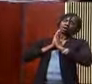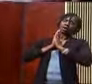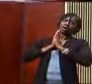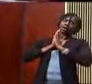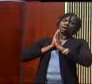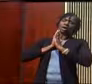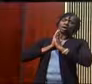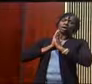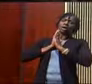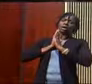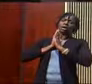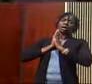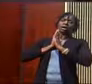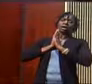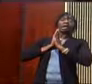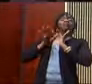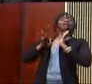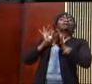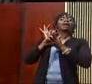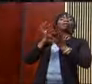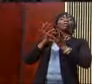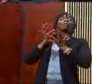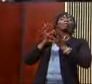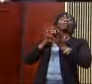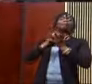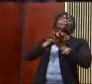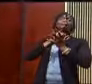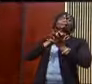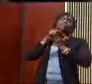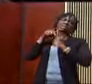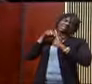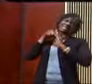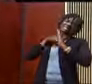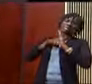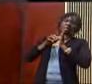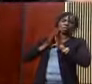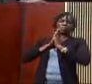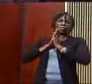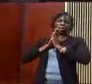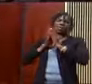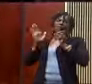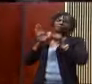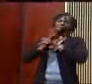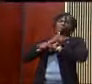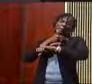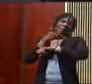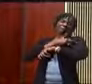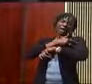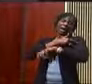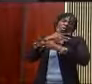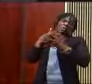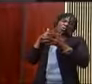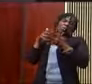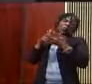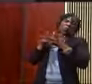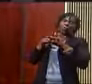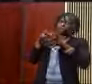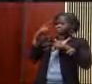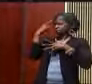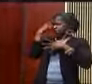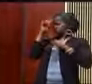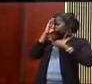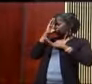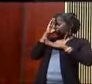in prayer, that's when you discover that real prayer that is powerful. It's rooted in a consciousness